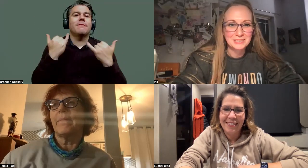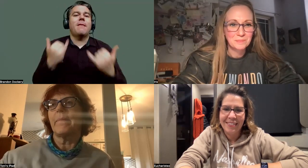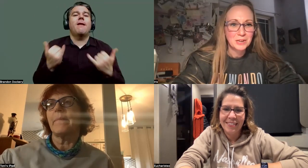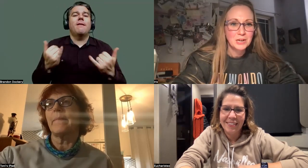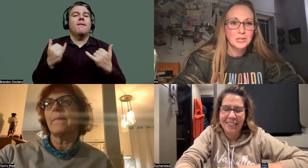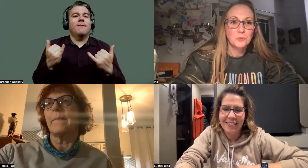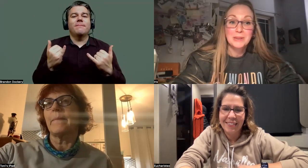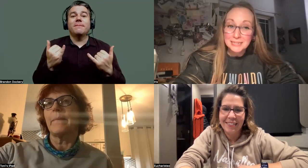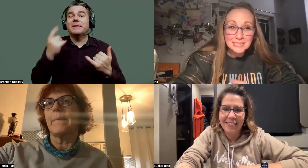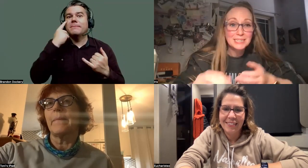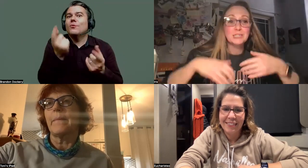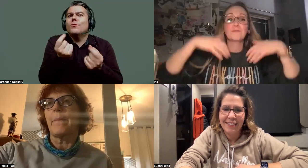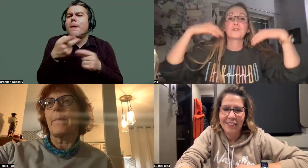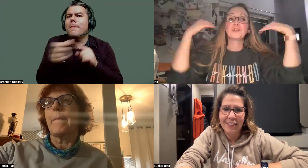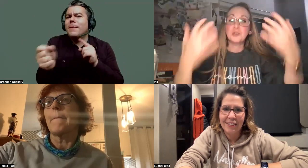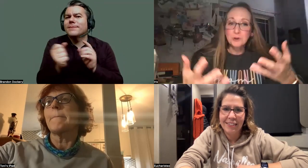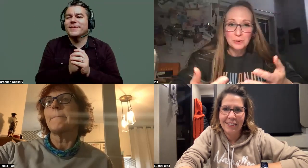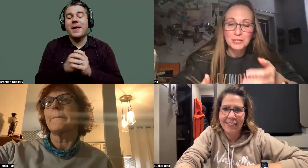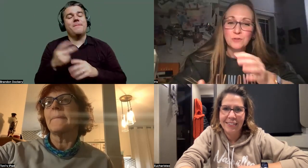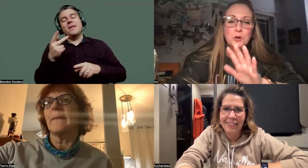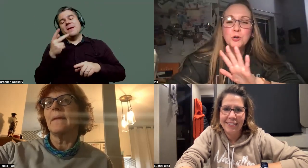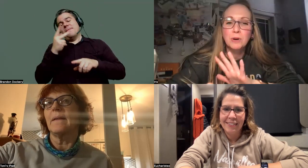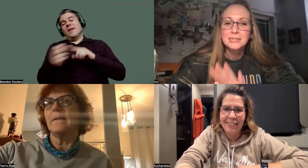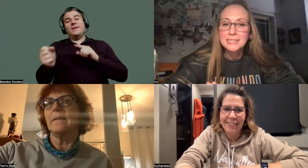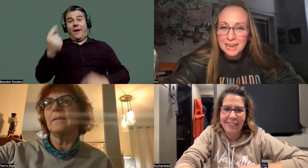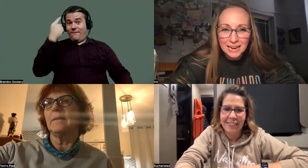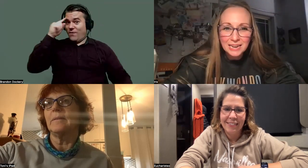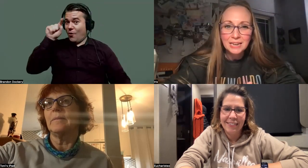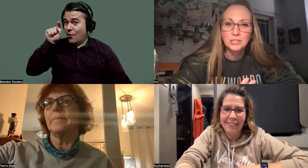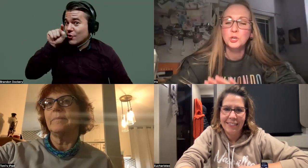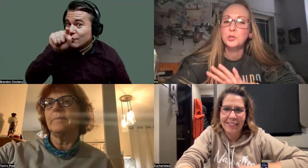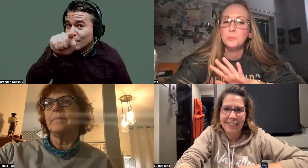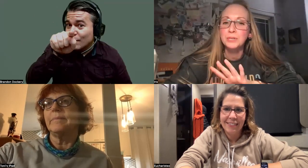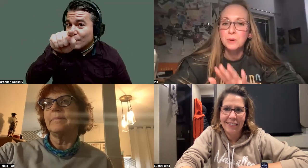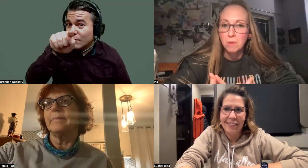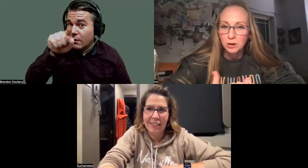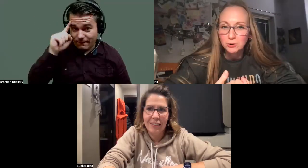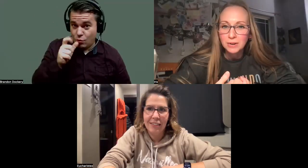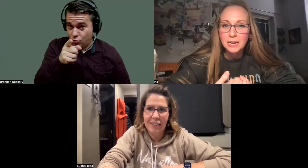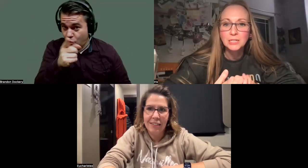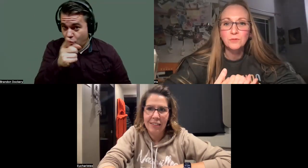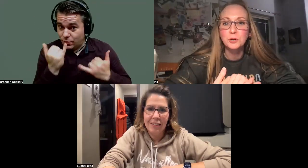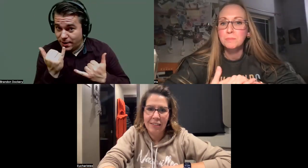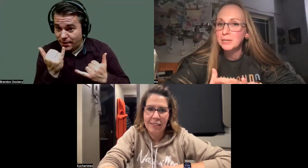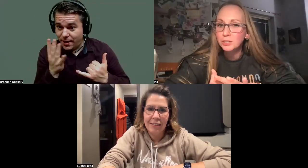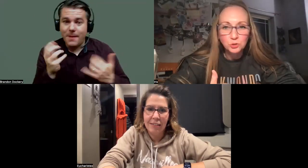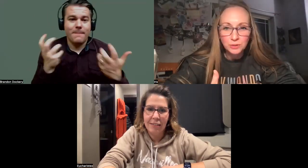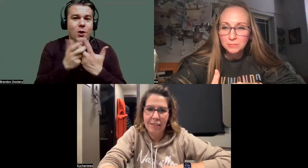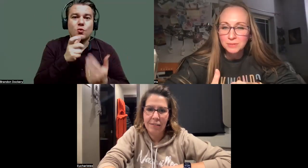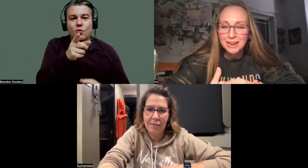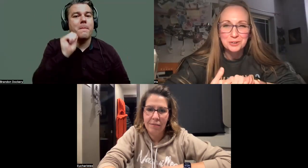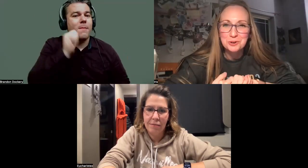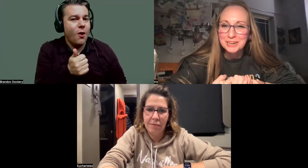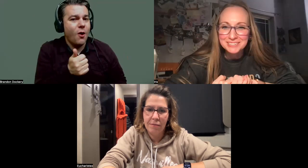is Plexus. So Plexus is for you. It's for who you are today and it's who you'll be tomorrow. It's for your biggest